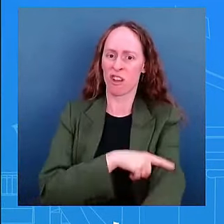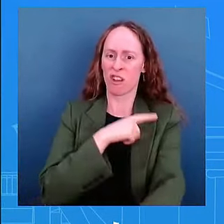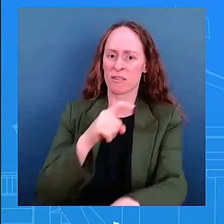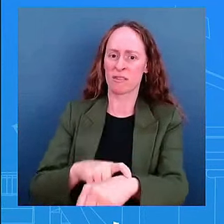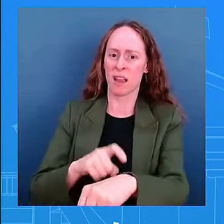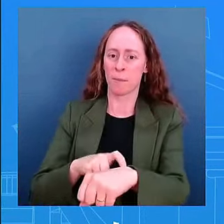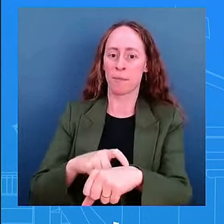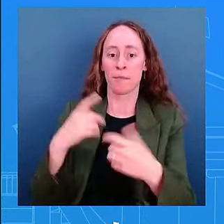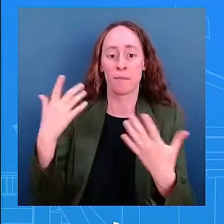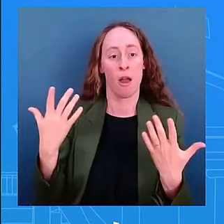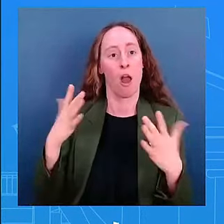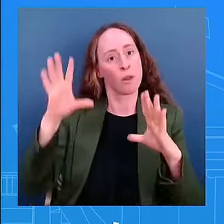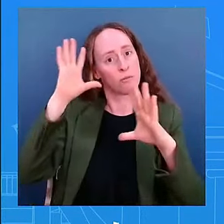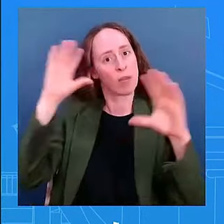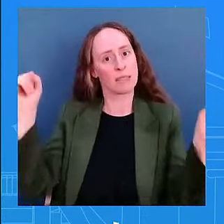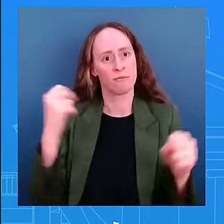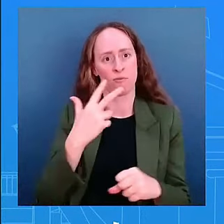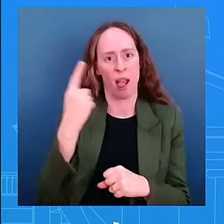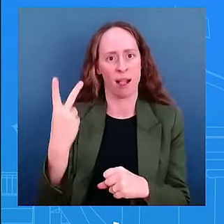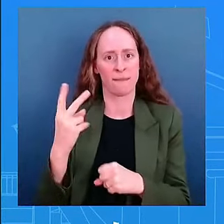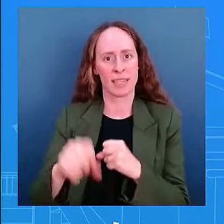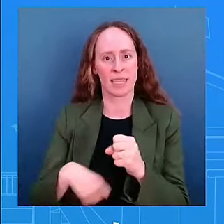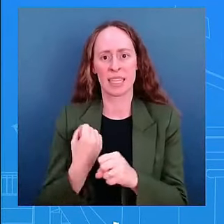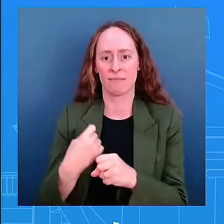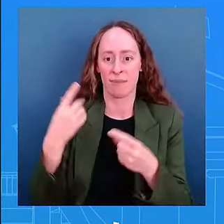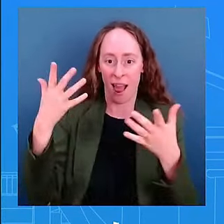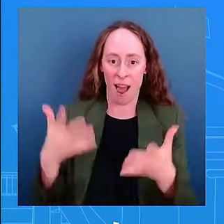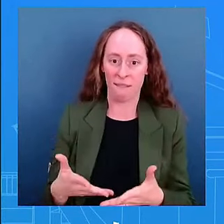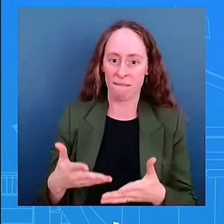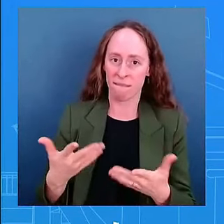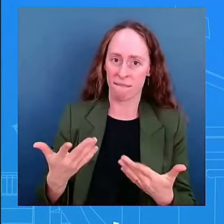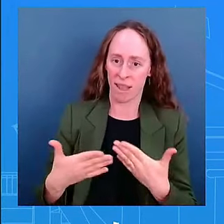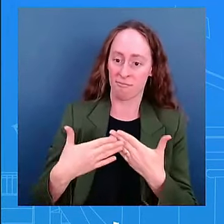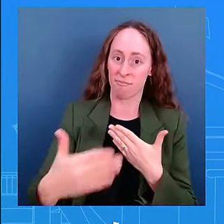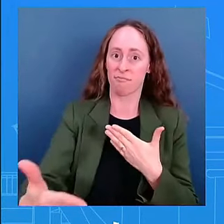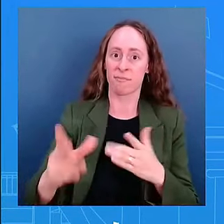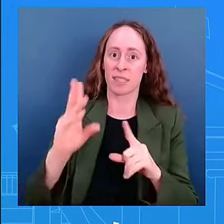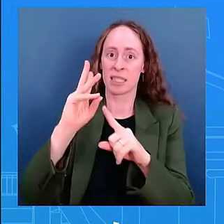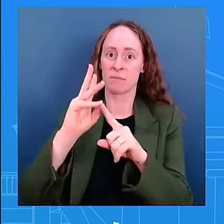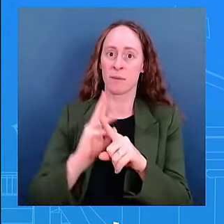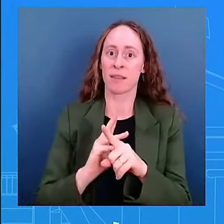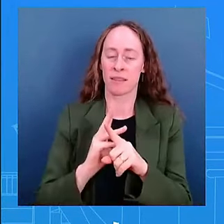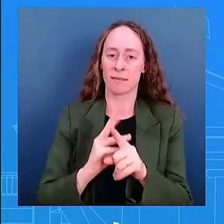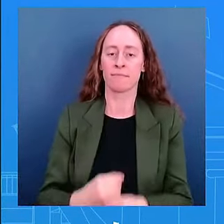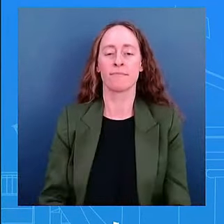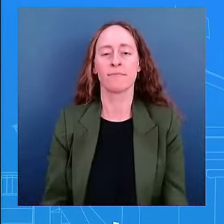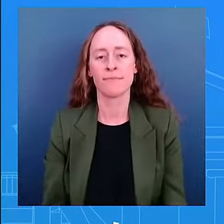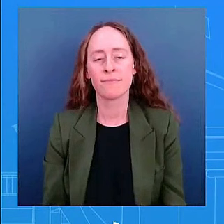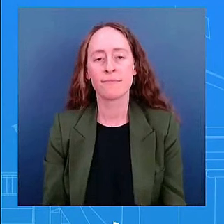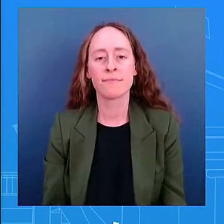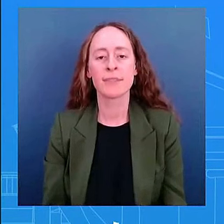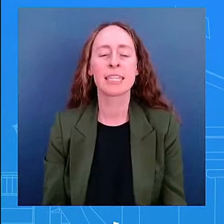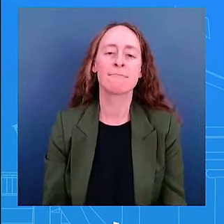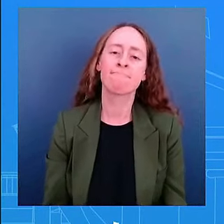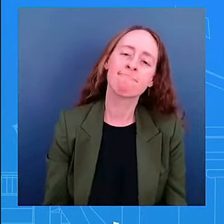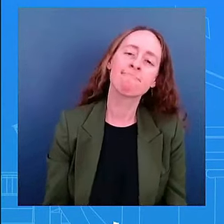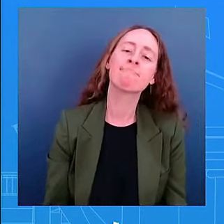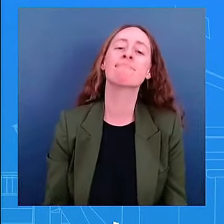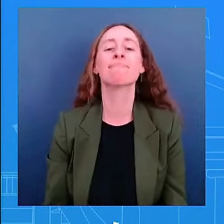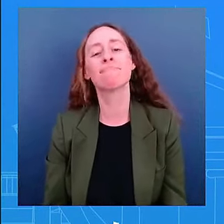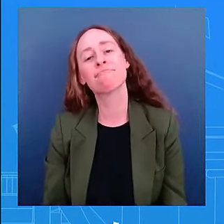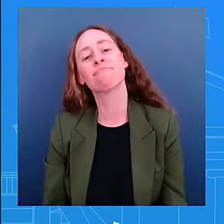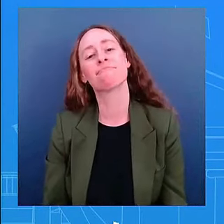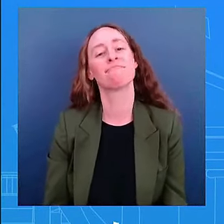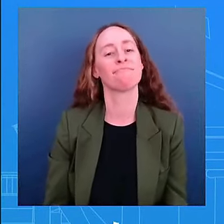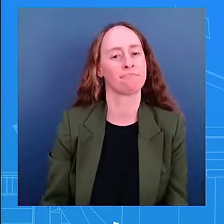months of his term and um i think as um you know as a leader of the democratic party as well